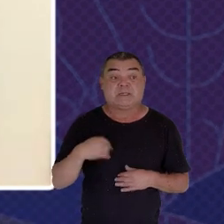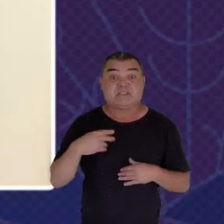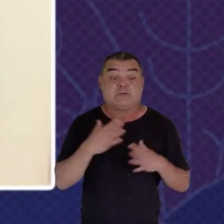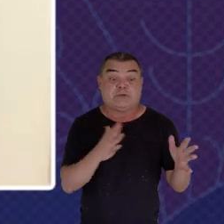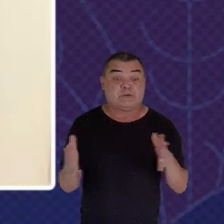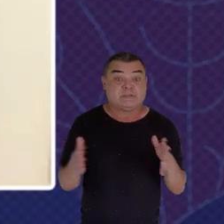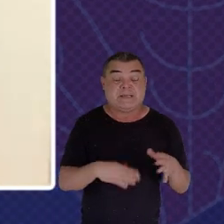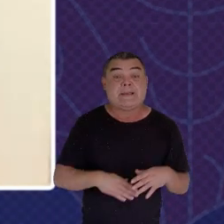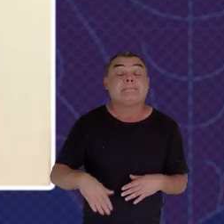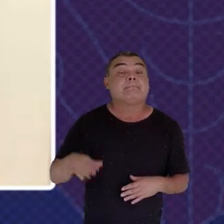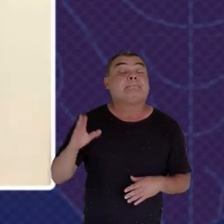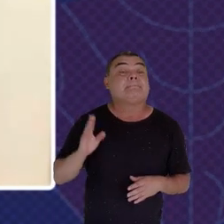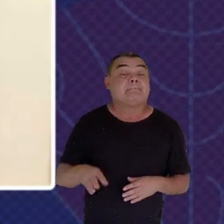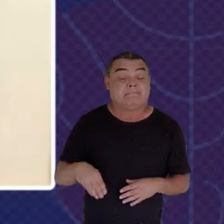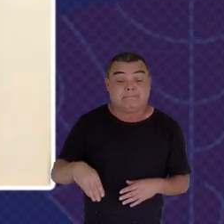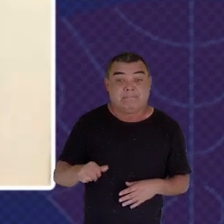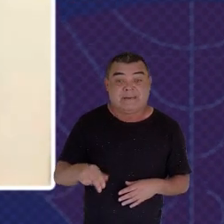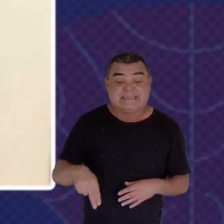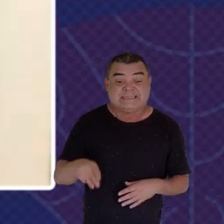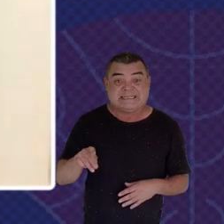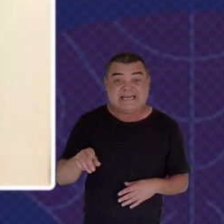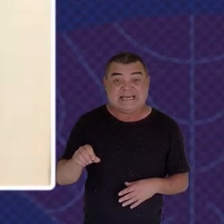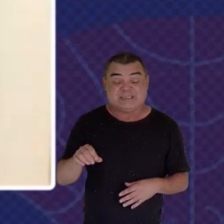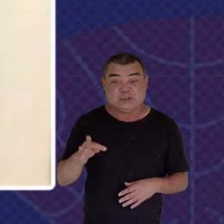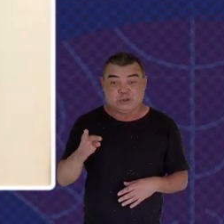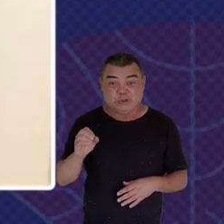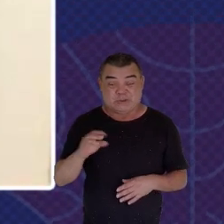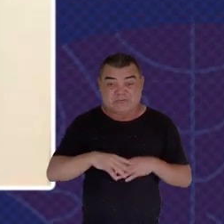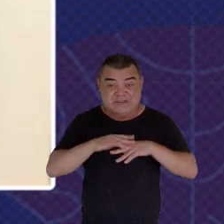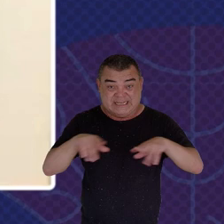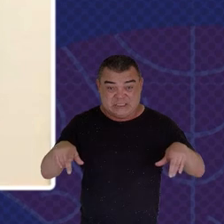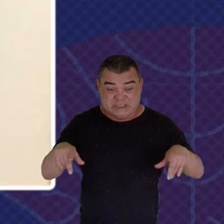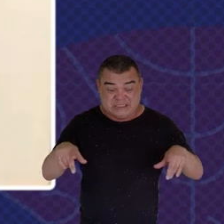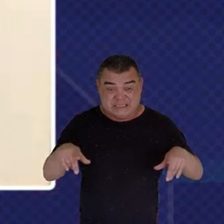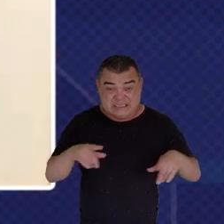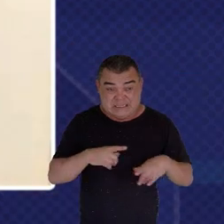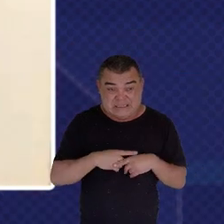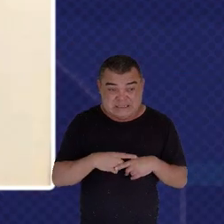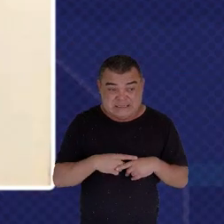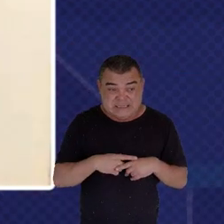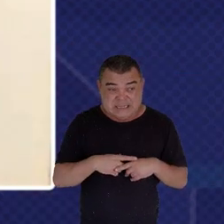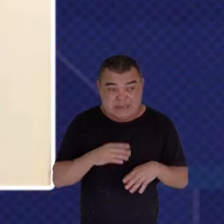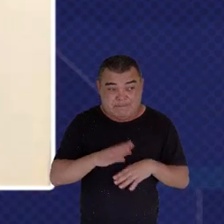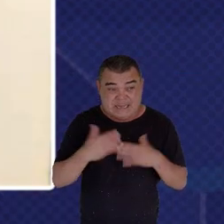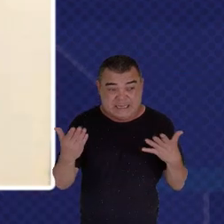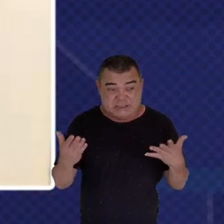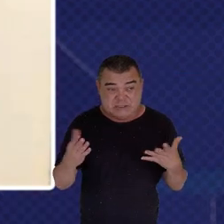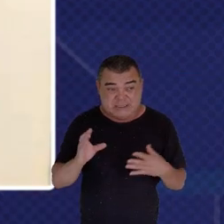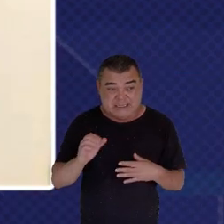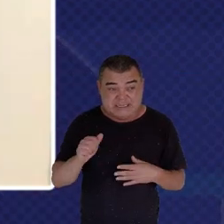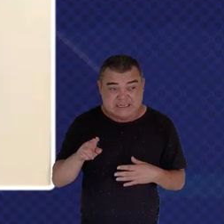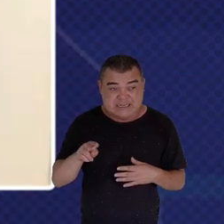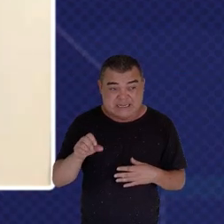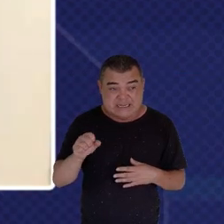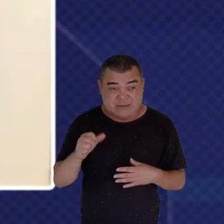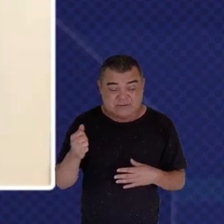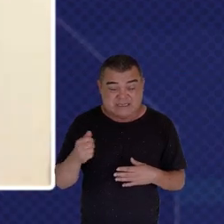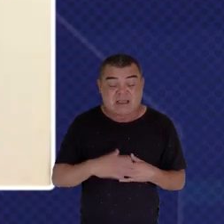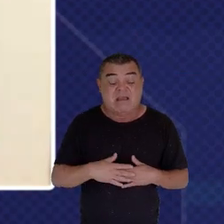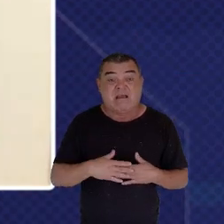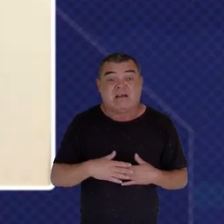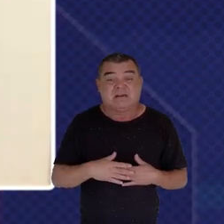So there Was a Bit more Chaos Rather than You know Community Building And resolving